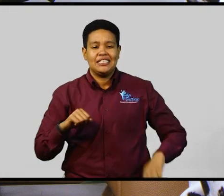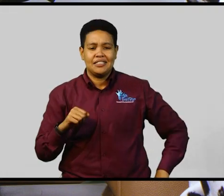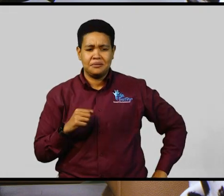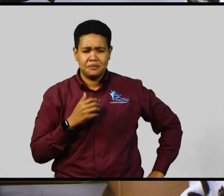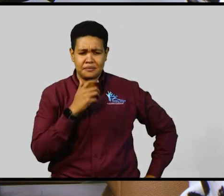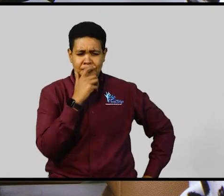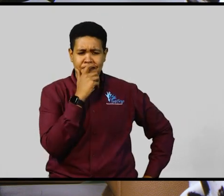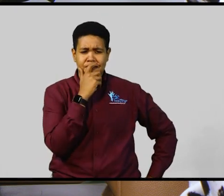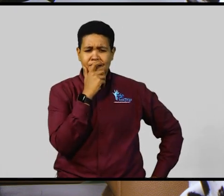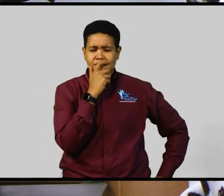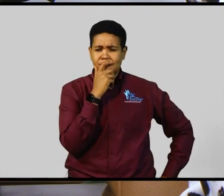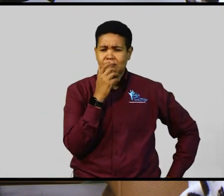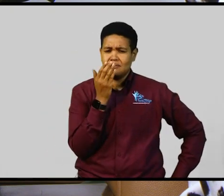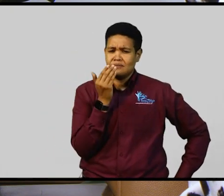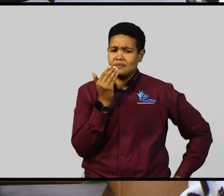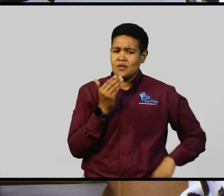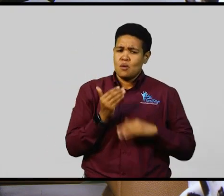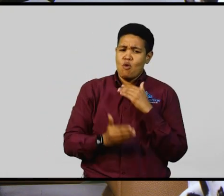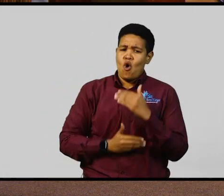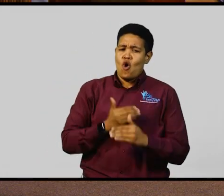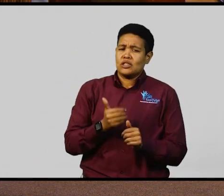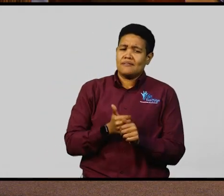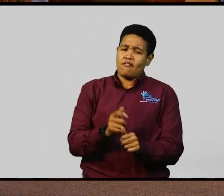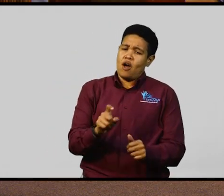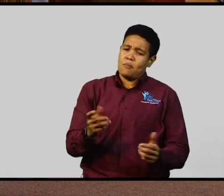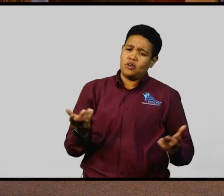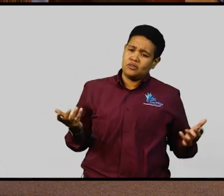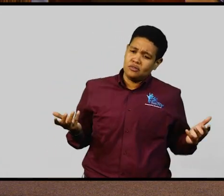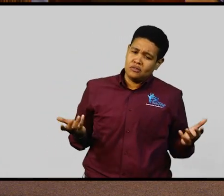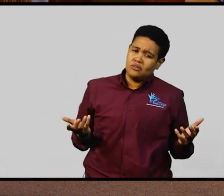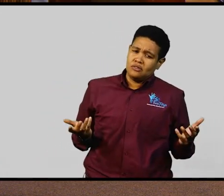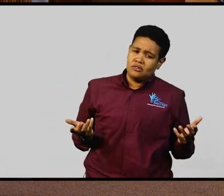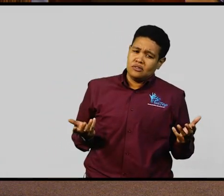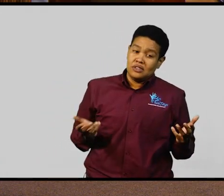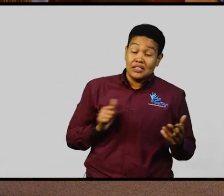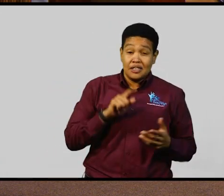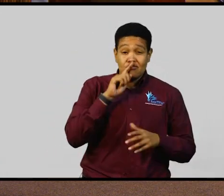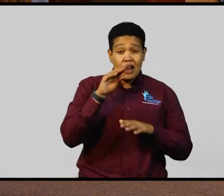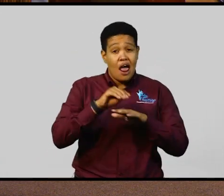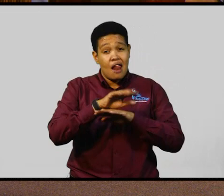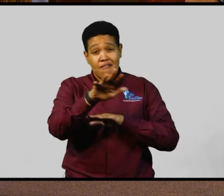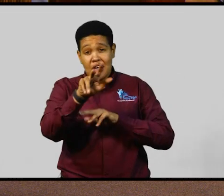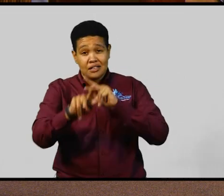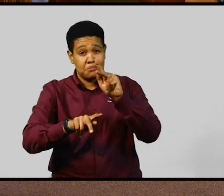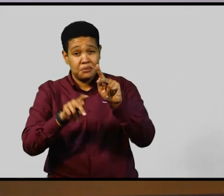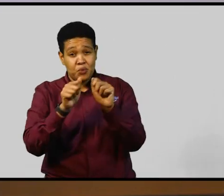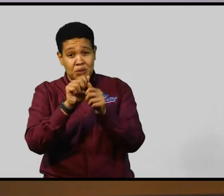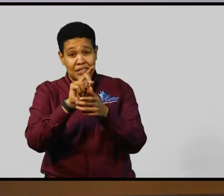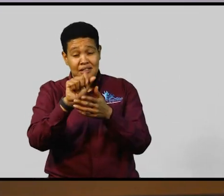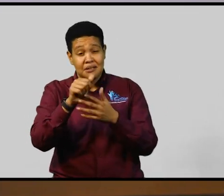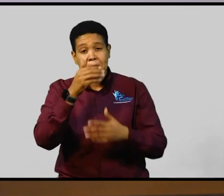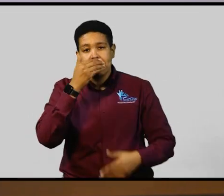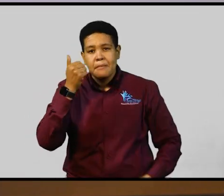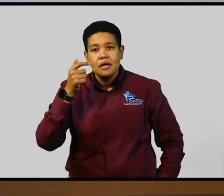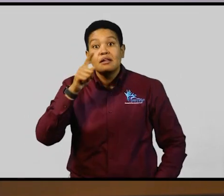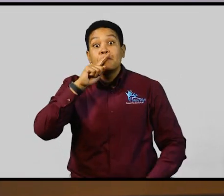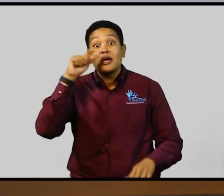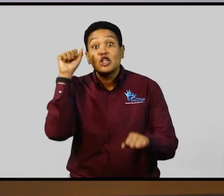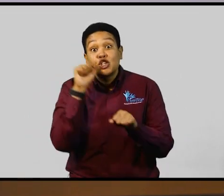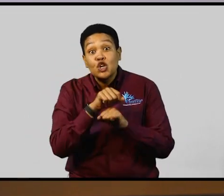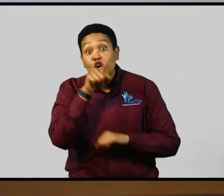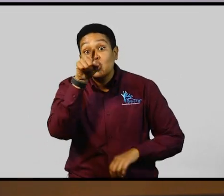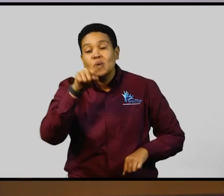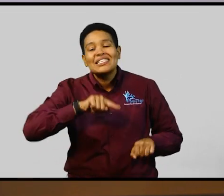process being followed. And I would advise persons with disabilities to make sure